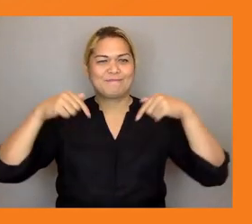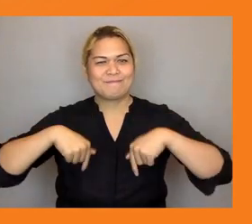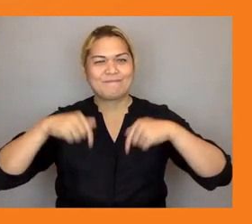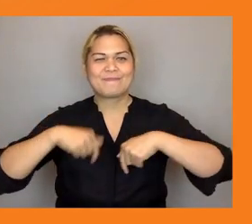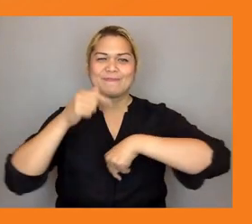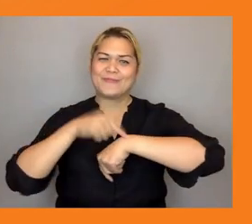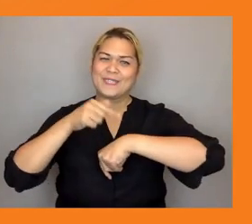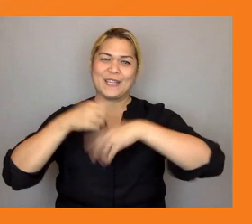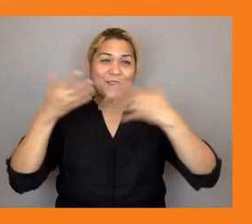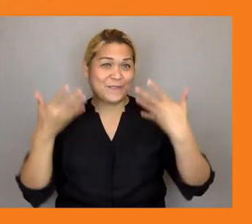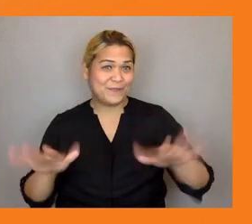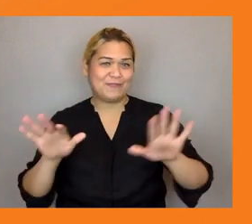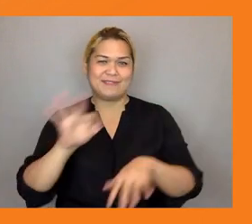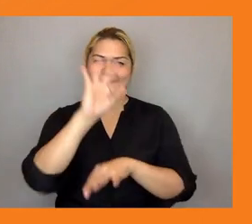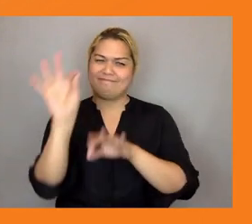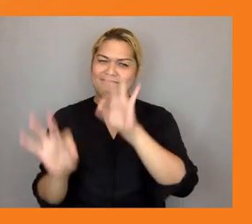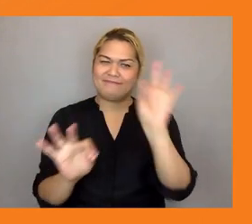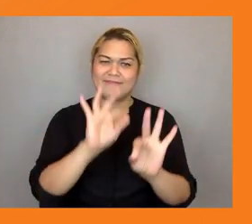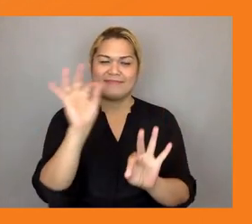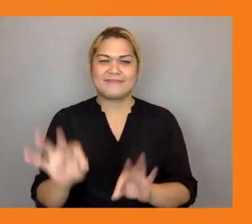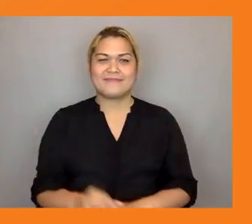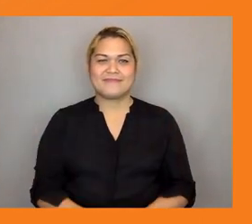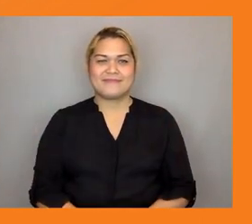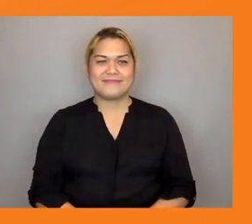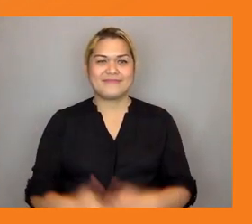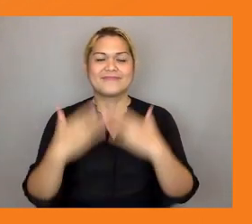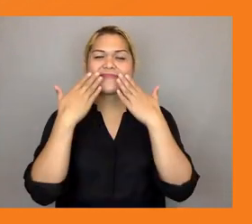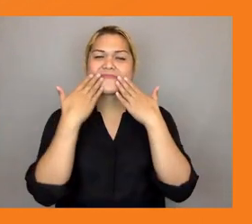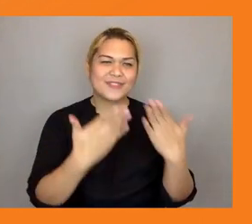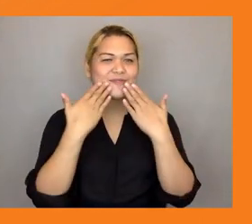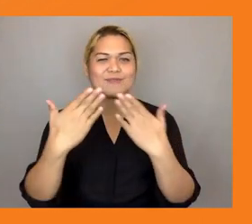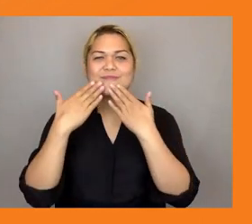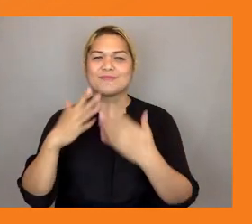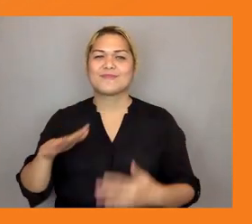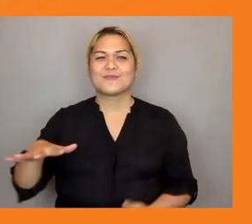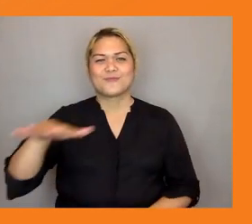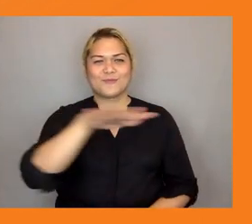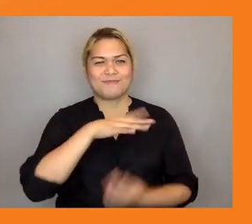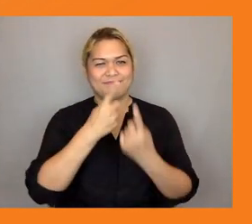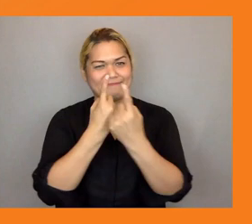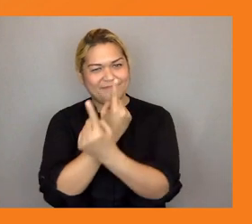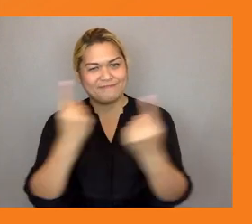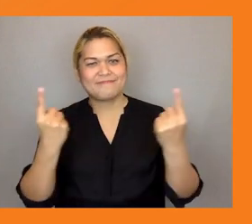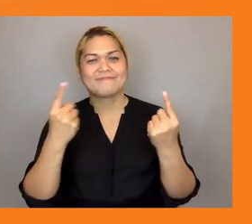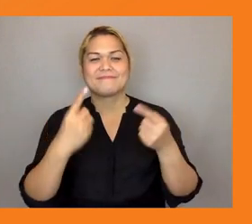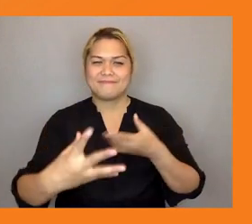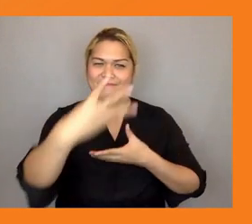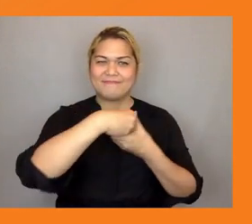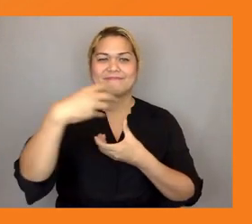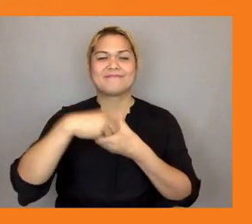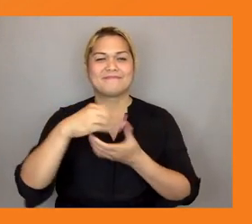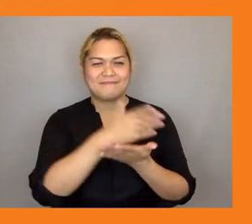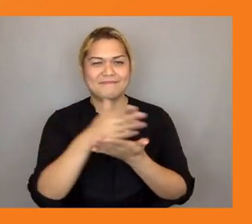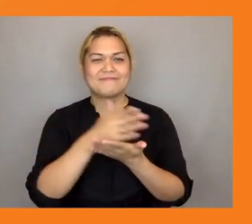and i wish to thank each and every one of you for participating and really sharing what you know and what you've experienced